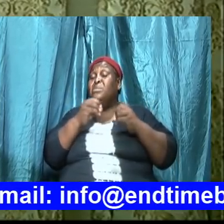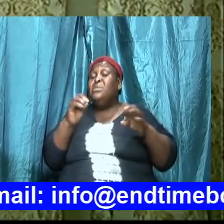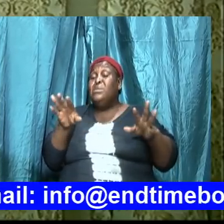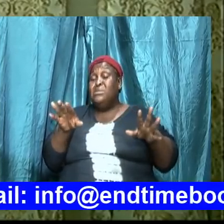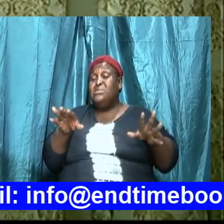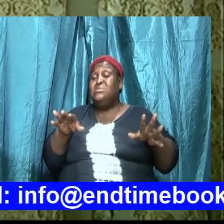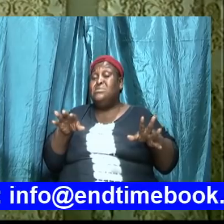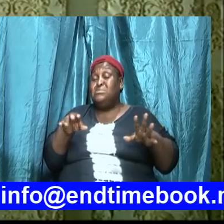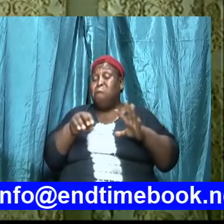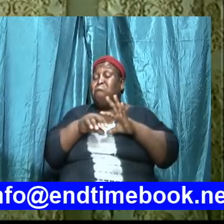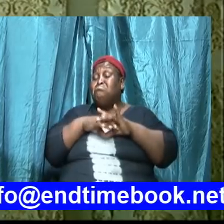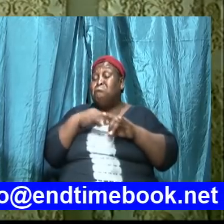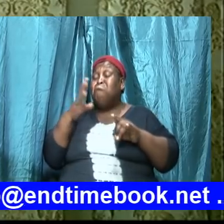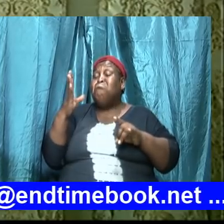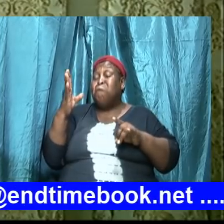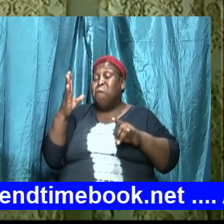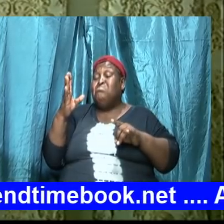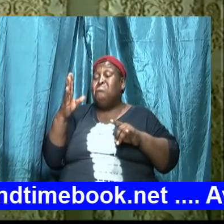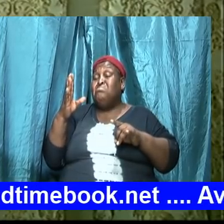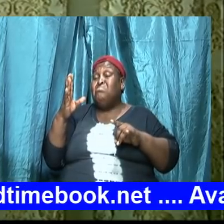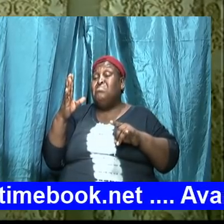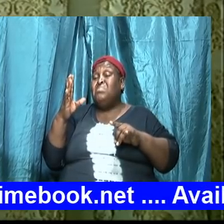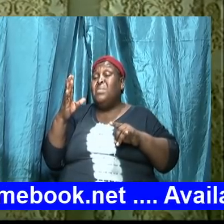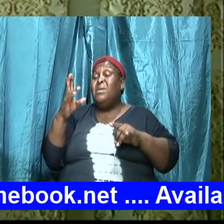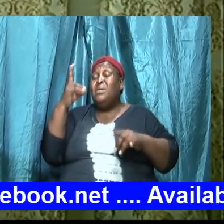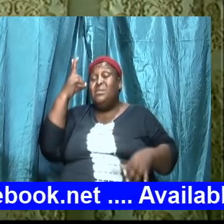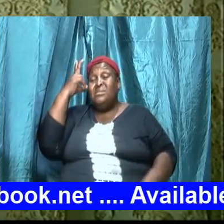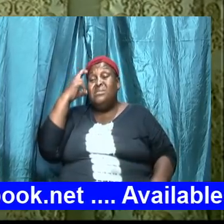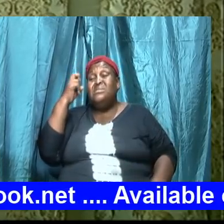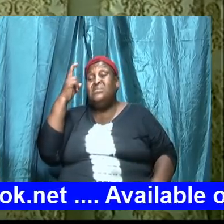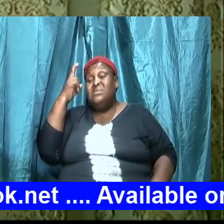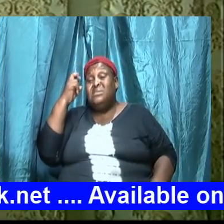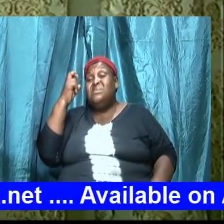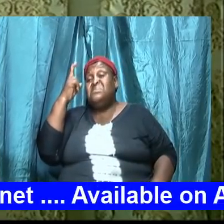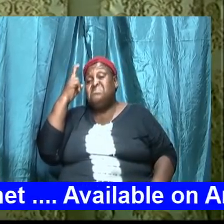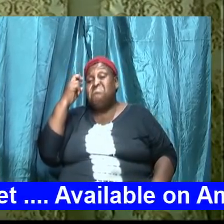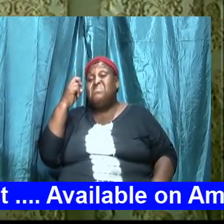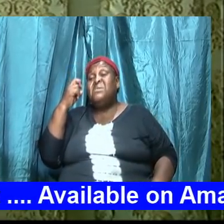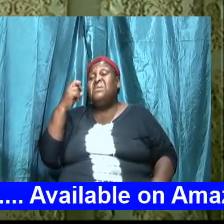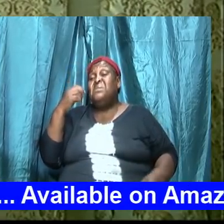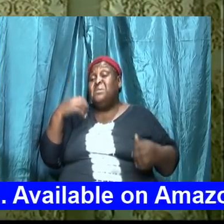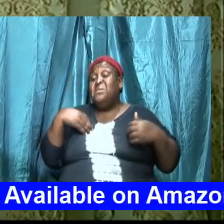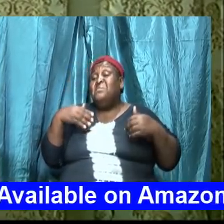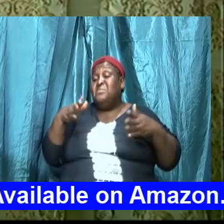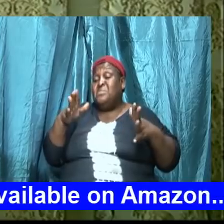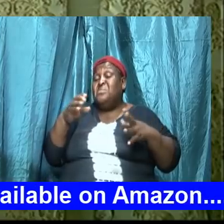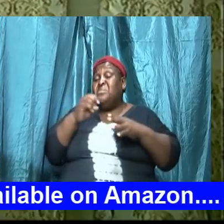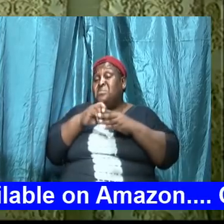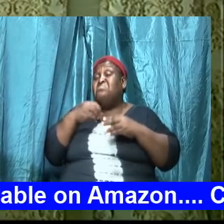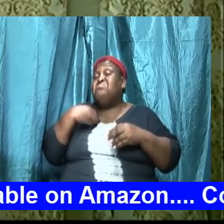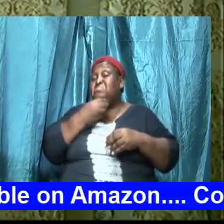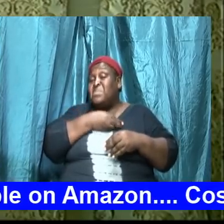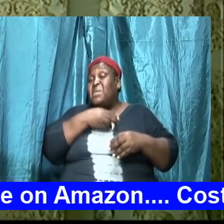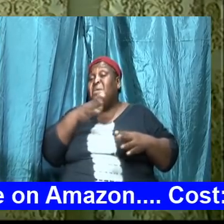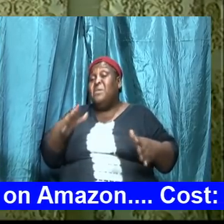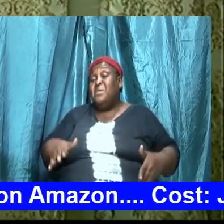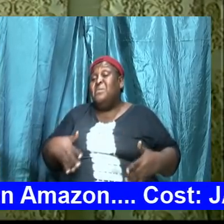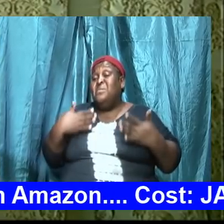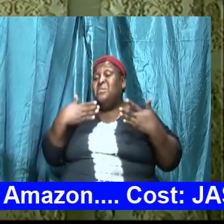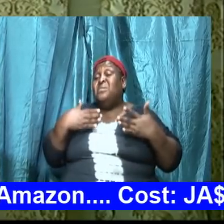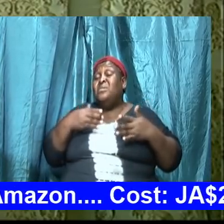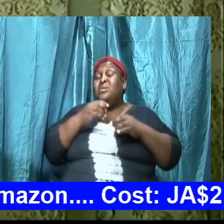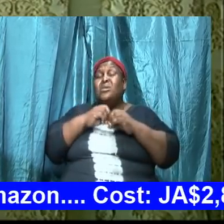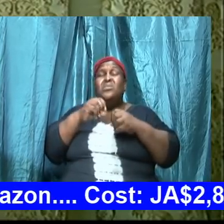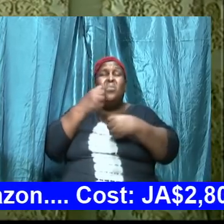out and Satan is going to have his way in our lives don't let the